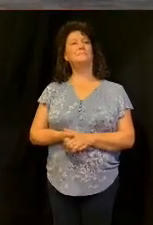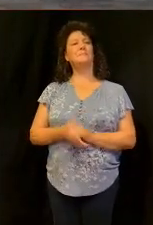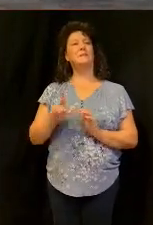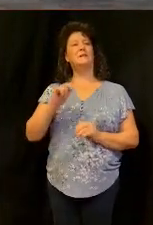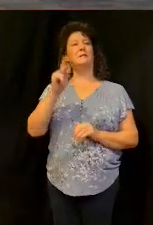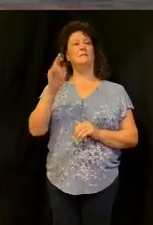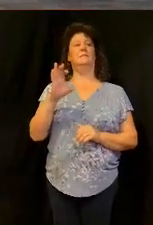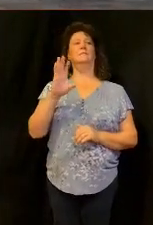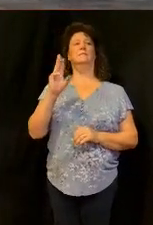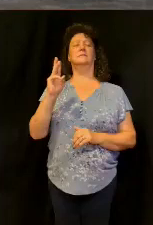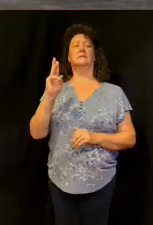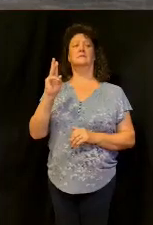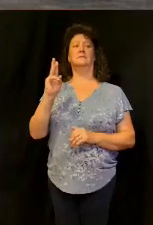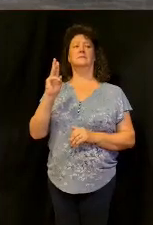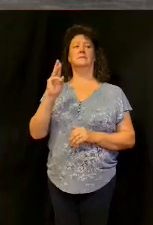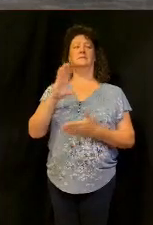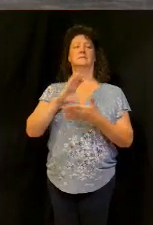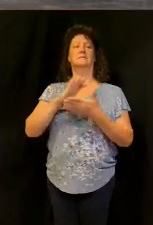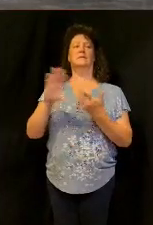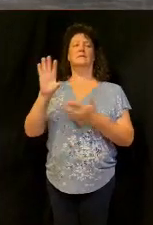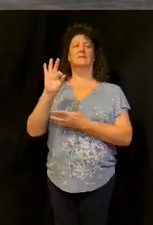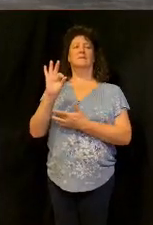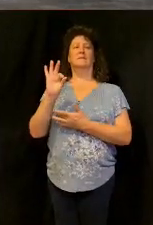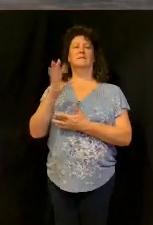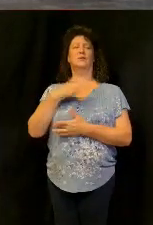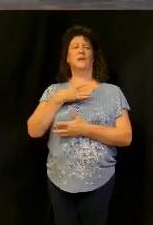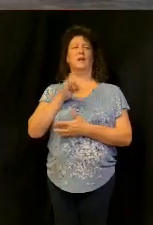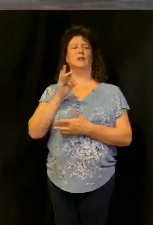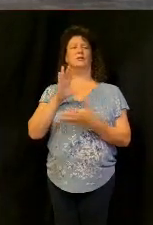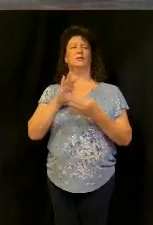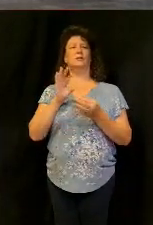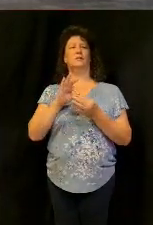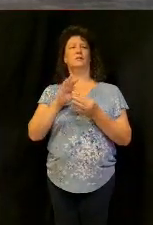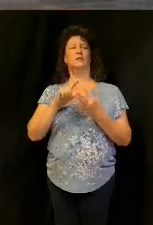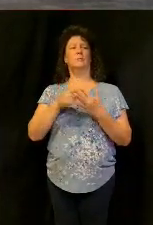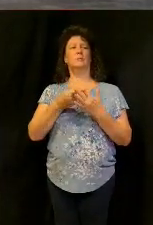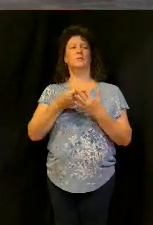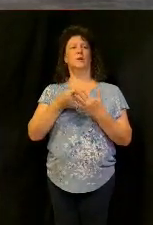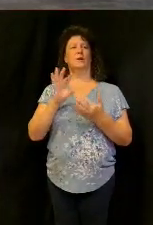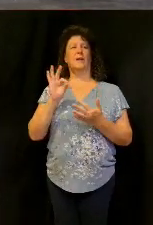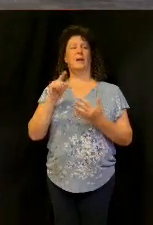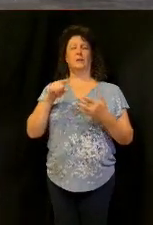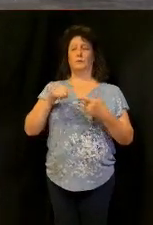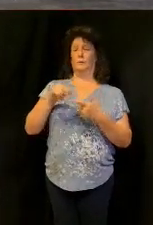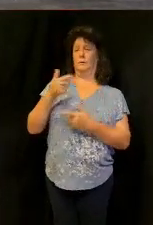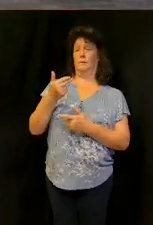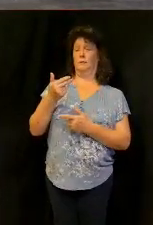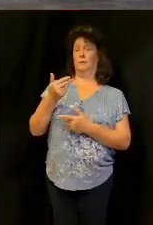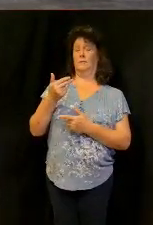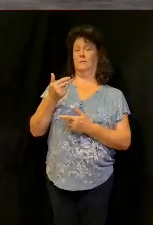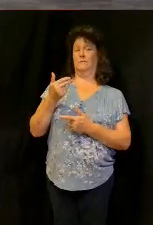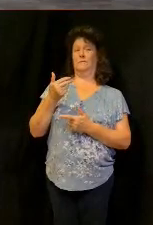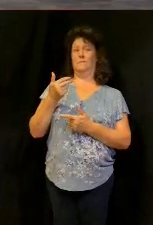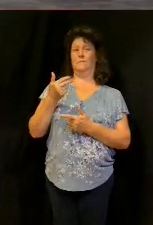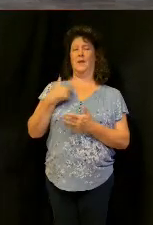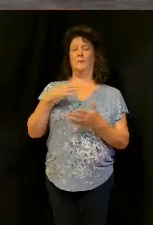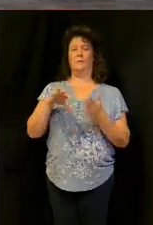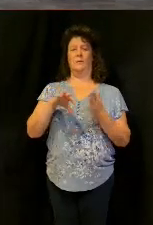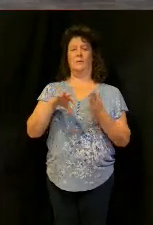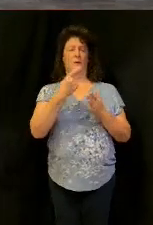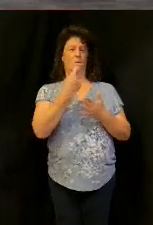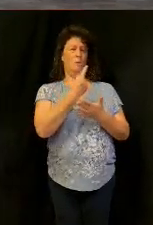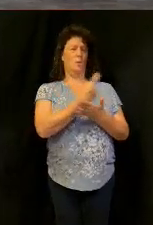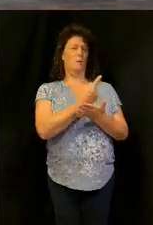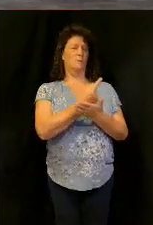Luke 16 a very interesting set of scriptures but I want to start in verse 9 and we'll go down to verse 13 and there's a lot to say but I want to reference one passage